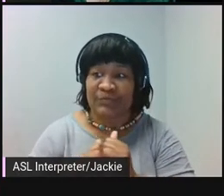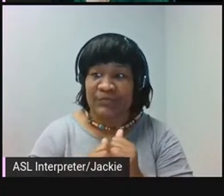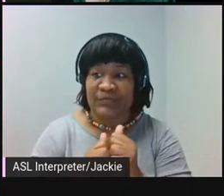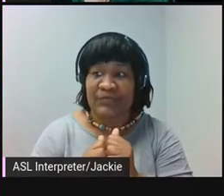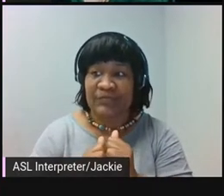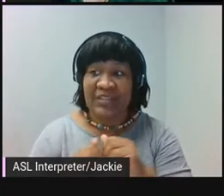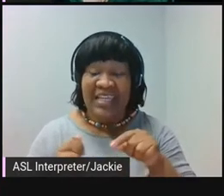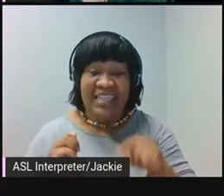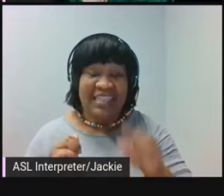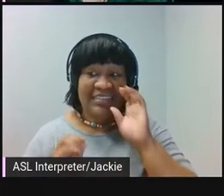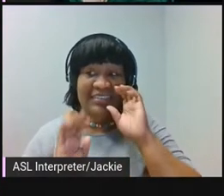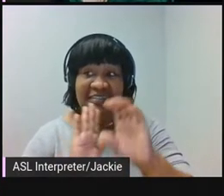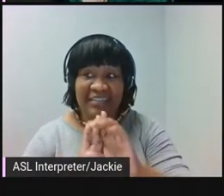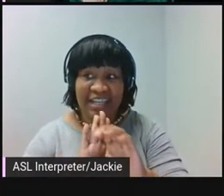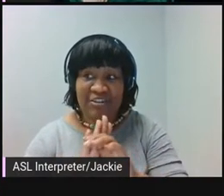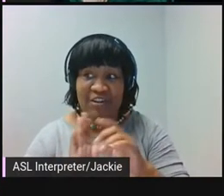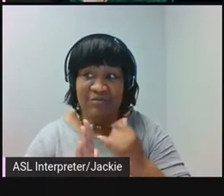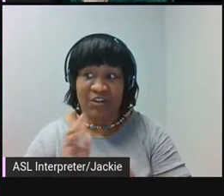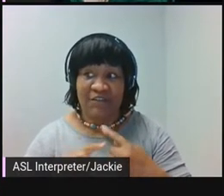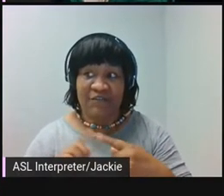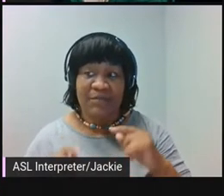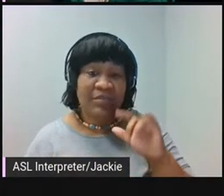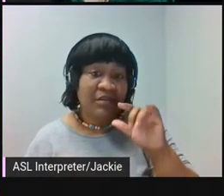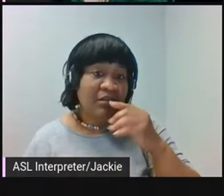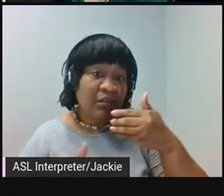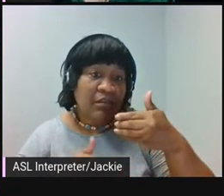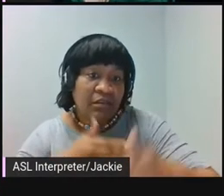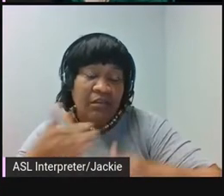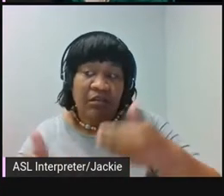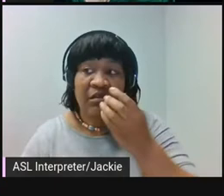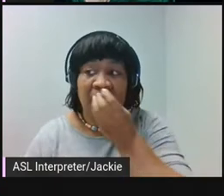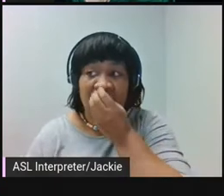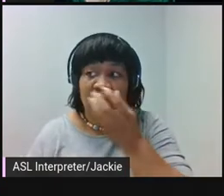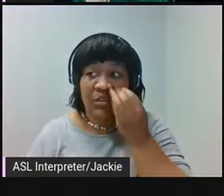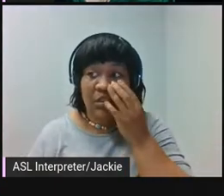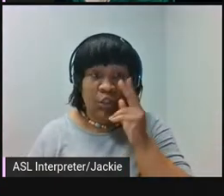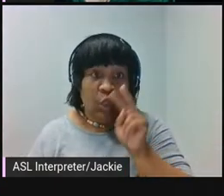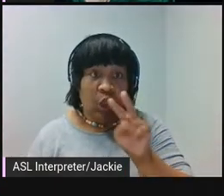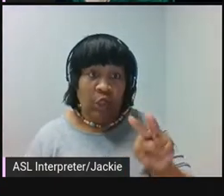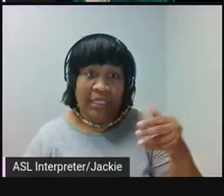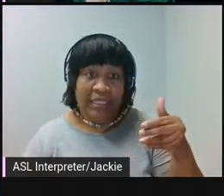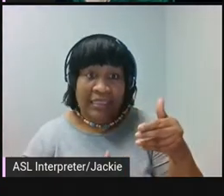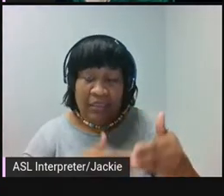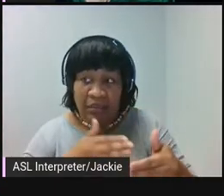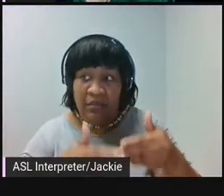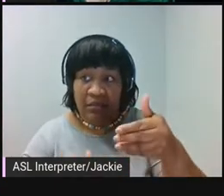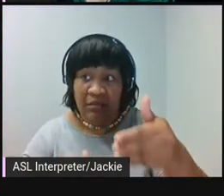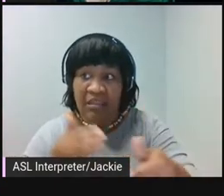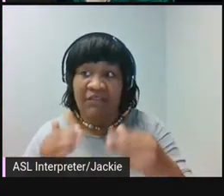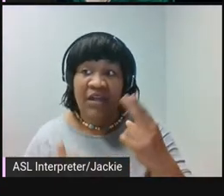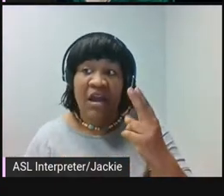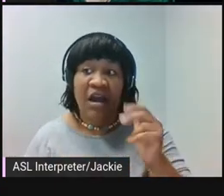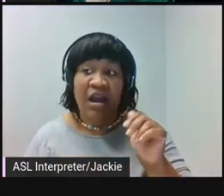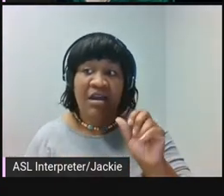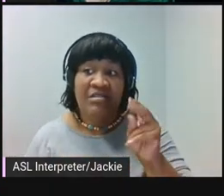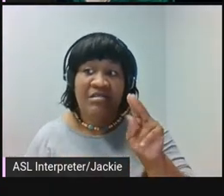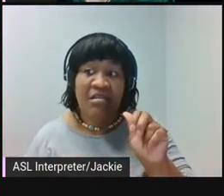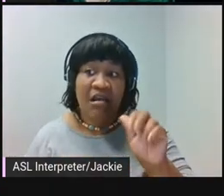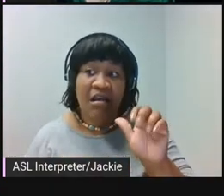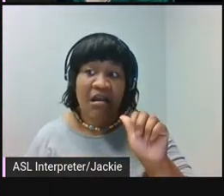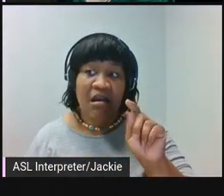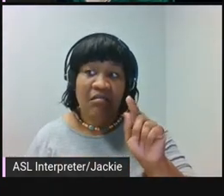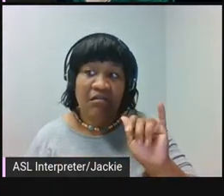This is a diagram drawing following the lineage of roses. You're looking at the lineage of the Hasna Ay Pulasen rose,